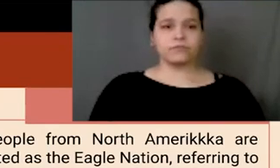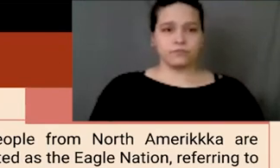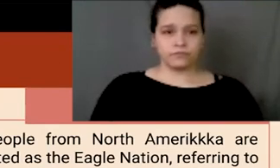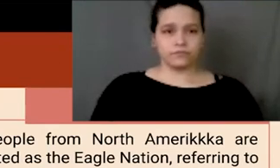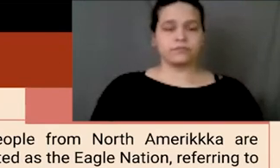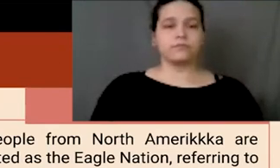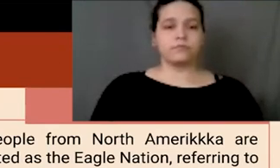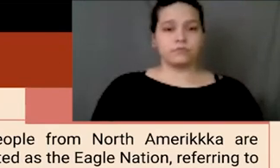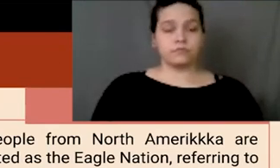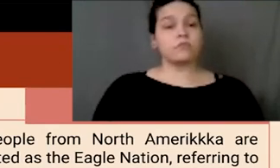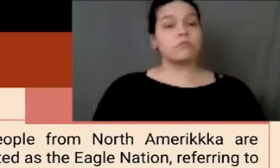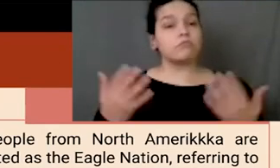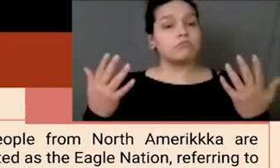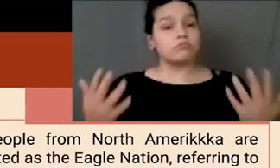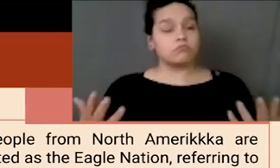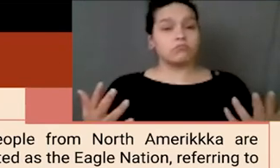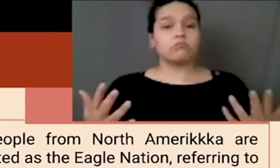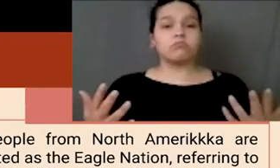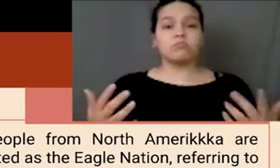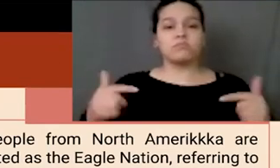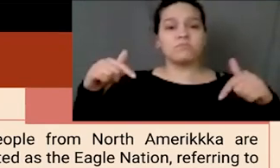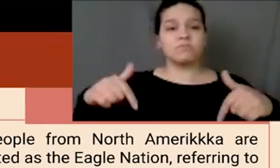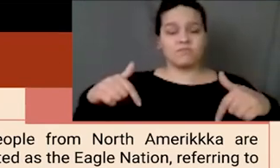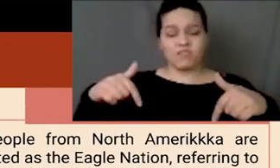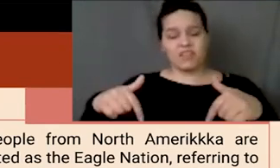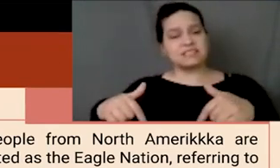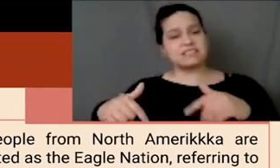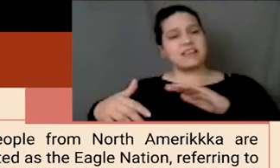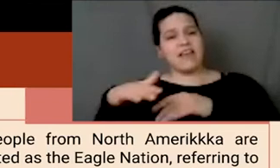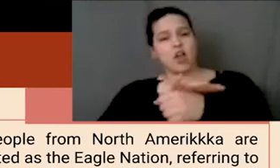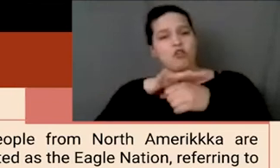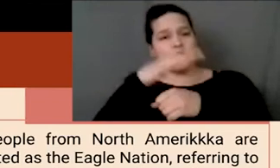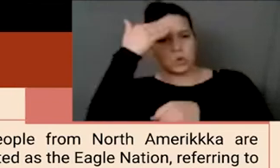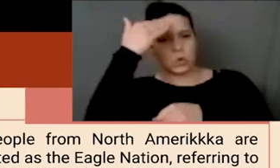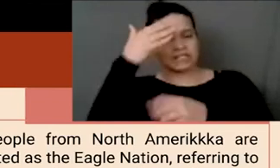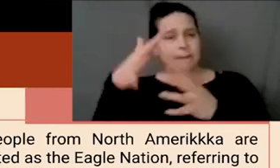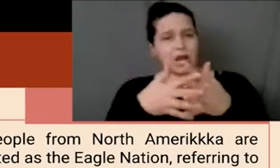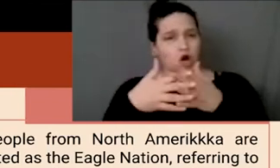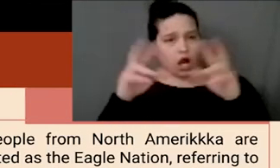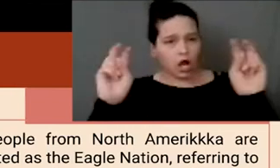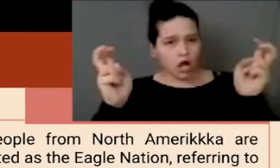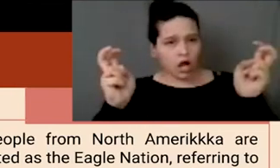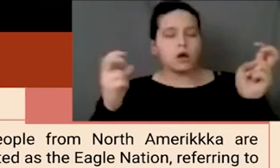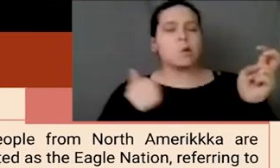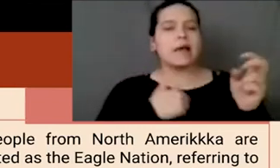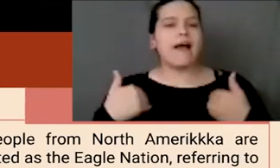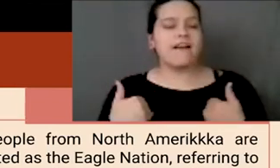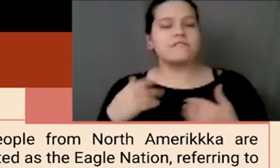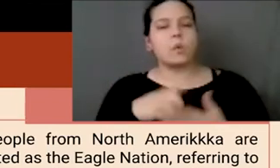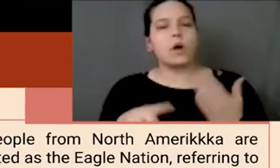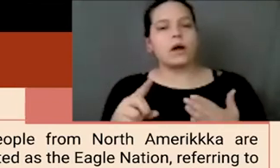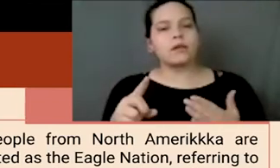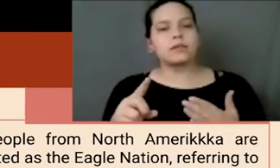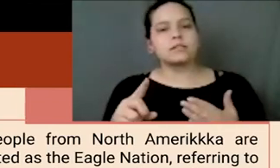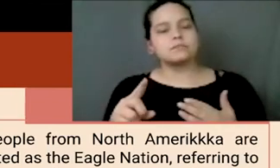So in the continent known as America, we have what is what